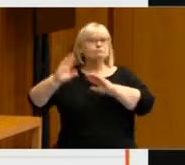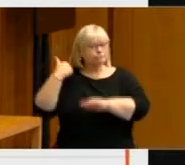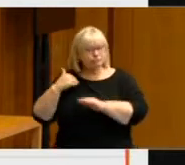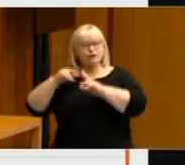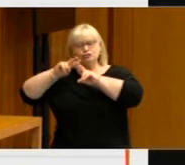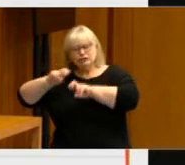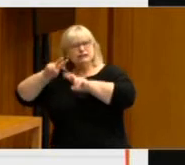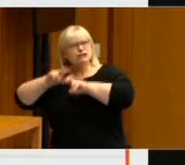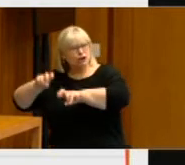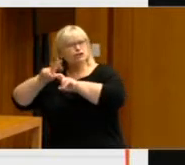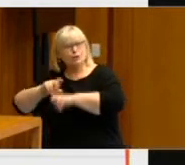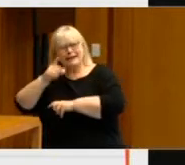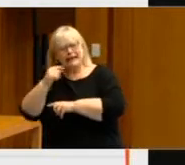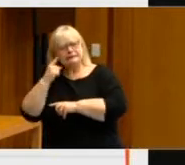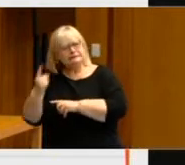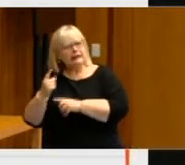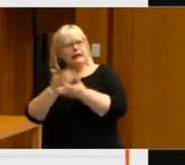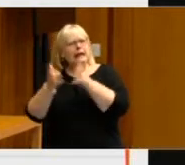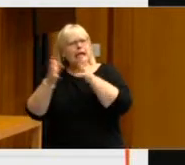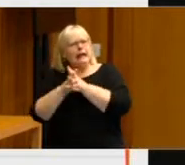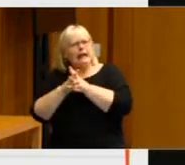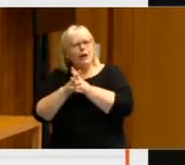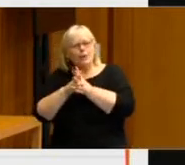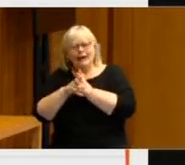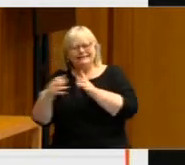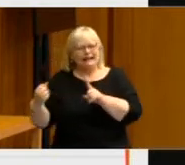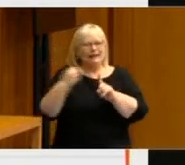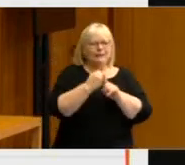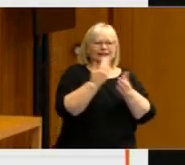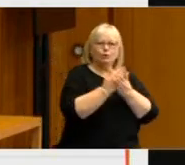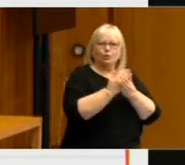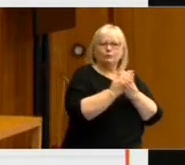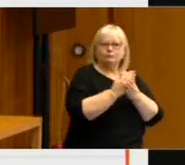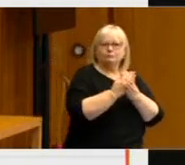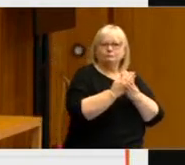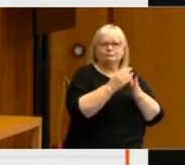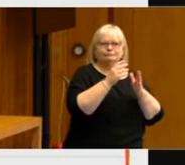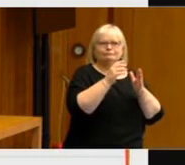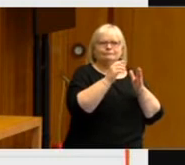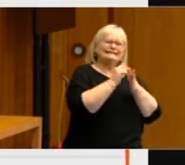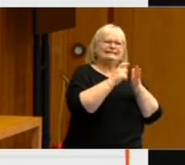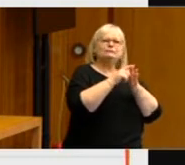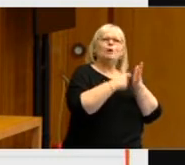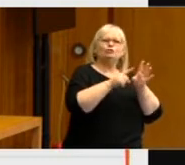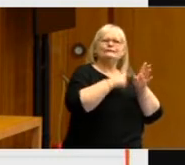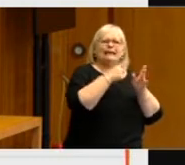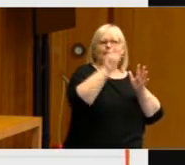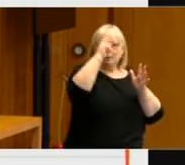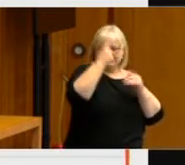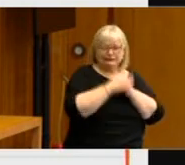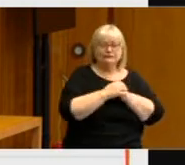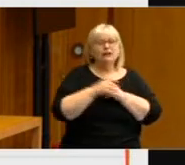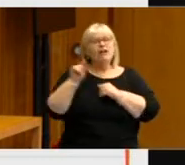crises to see how crises can shape democratic politics. And studies have found